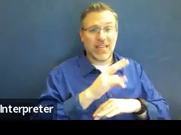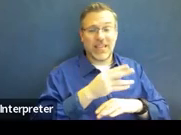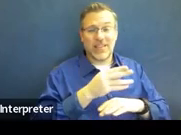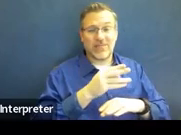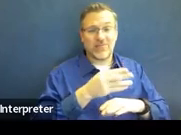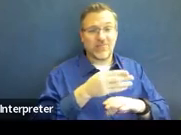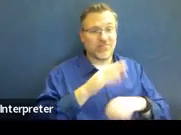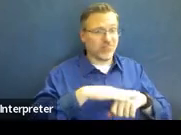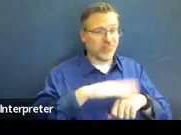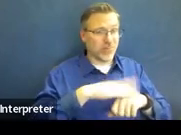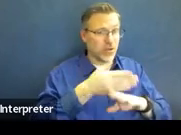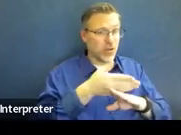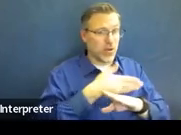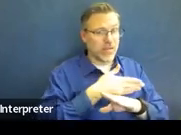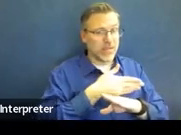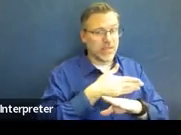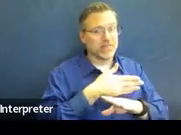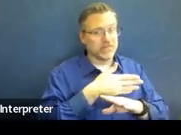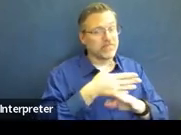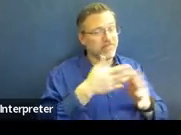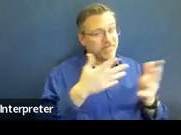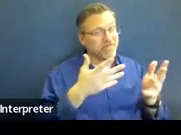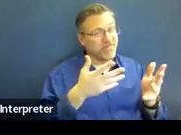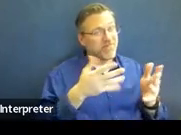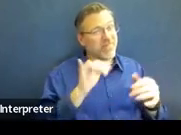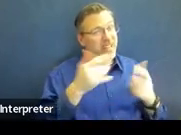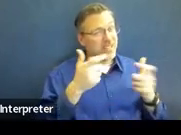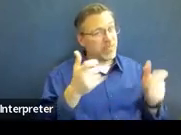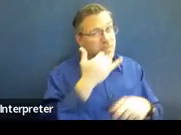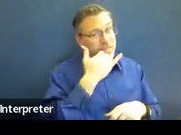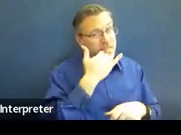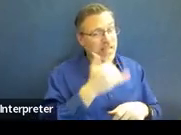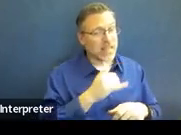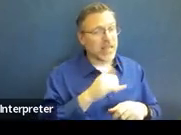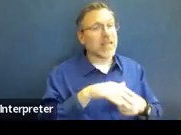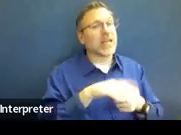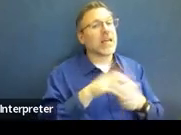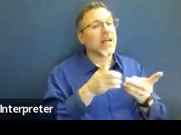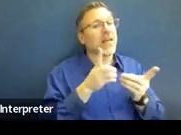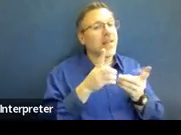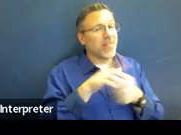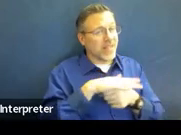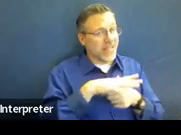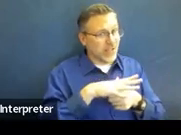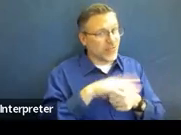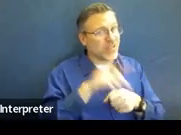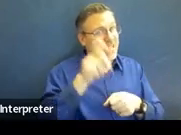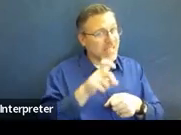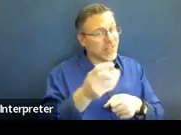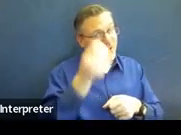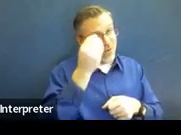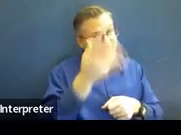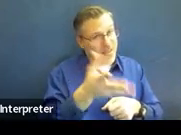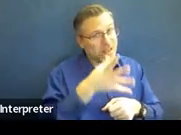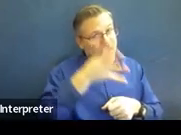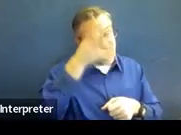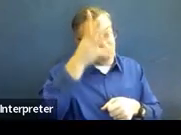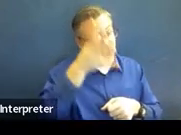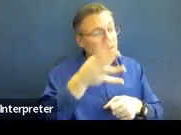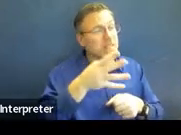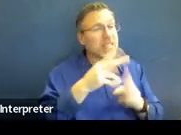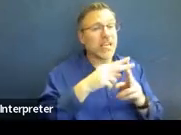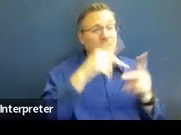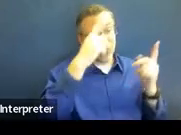that would, that is not a good thing. That's a mistake. The district needs to indicate in the written notice that the disagreement or agreement,